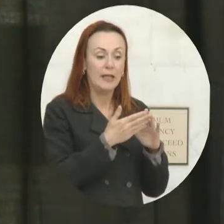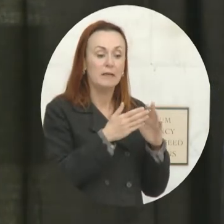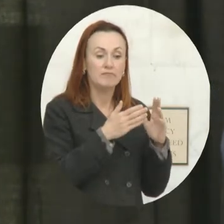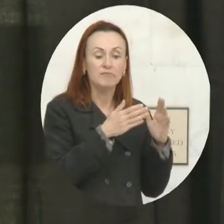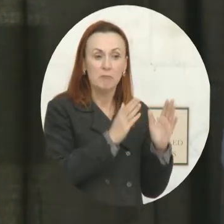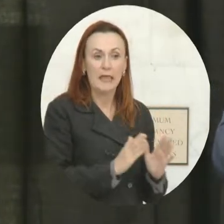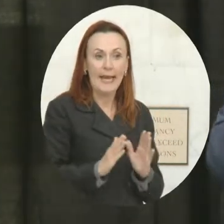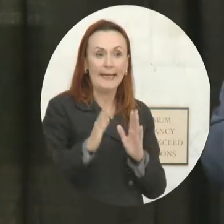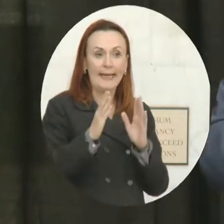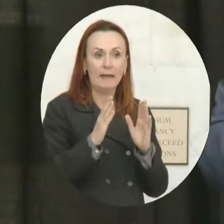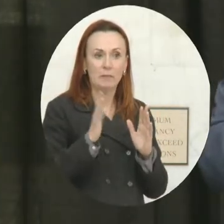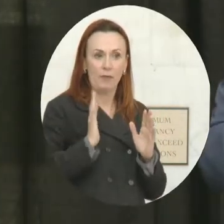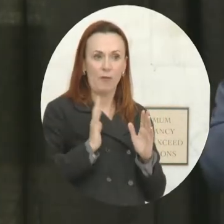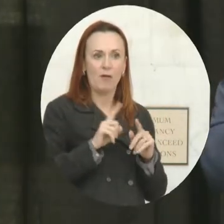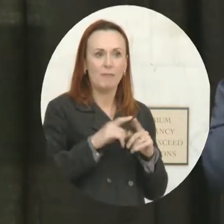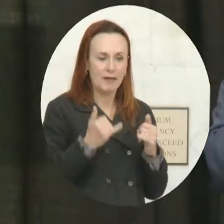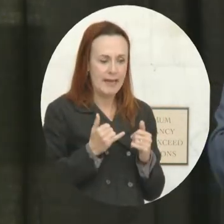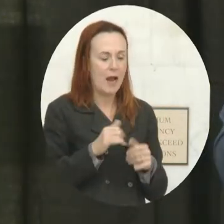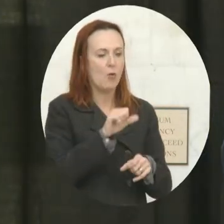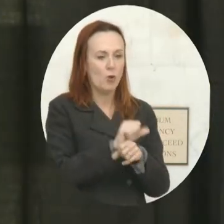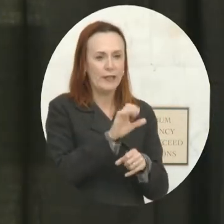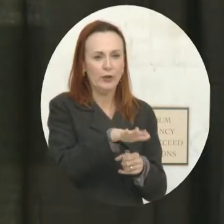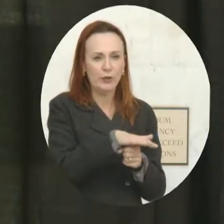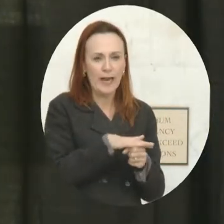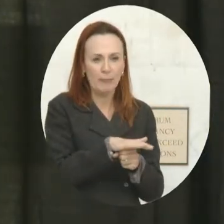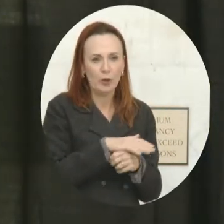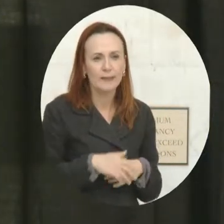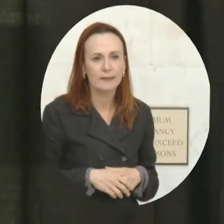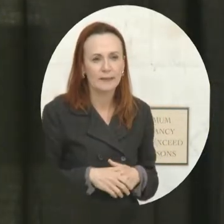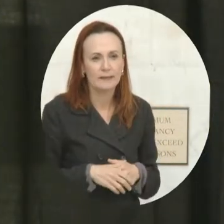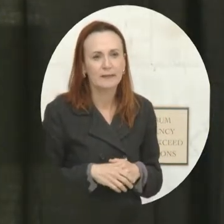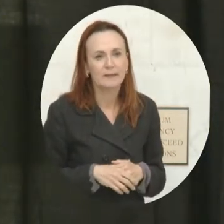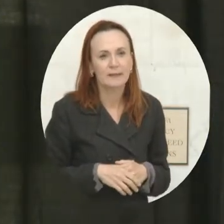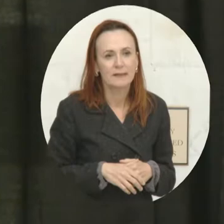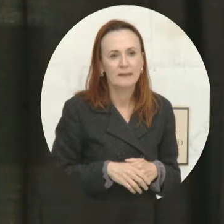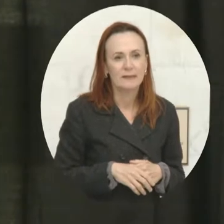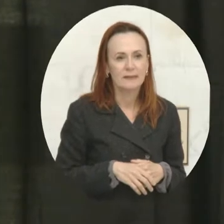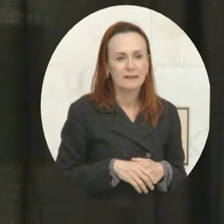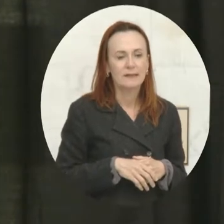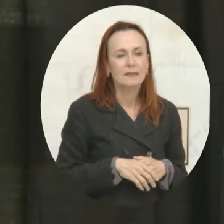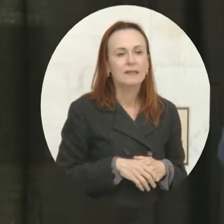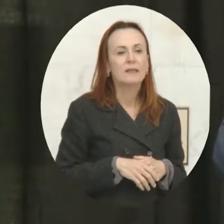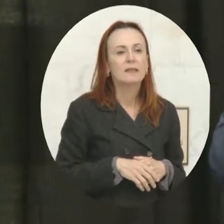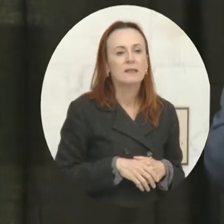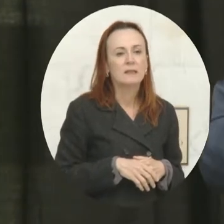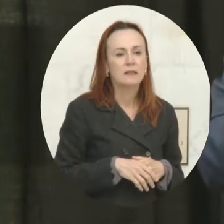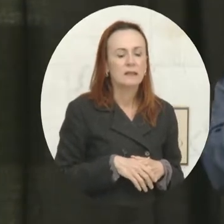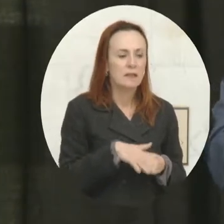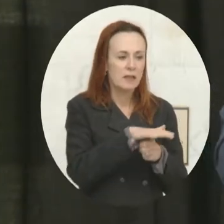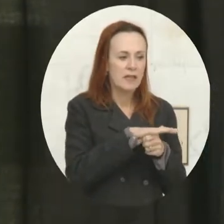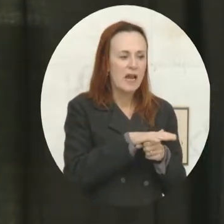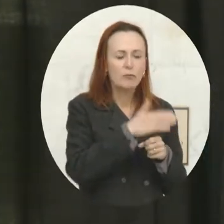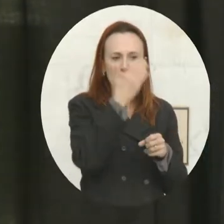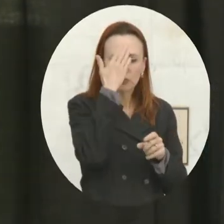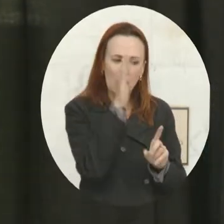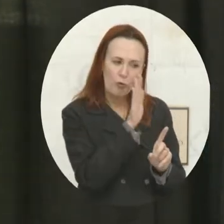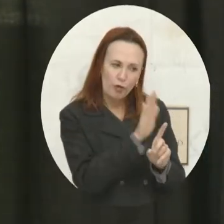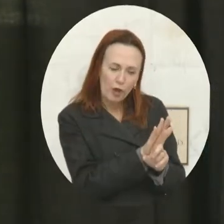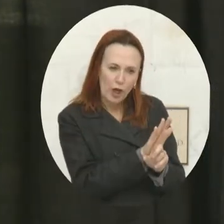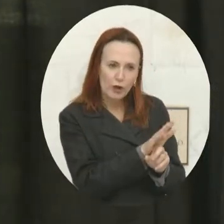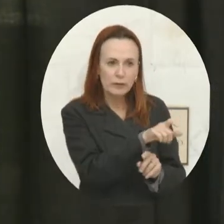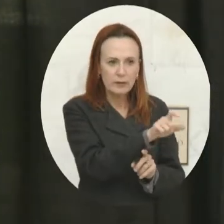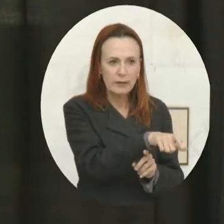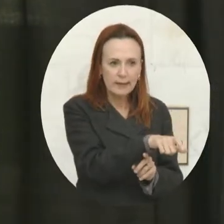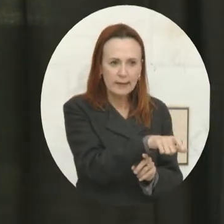city, and now applying that in her neighborhood, right? So again, remember there, the neighborhoods know more about their risks are, what their needs are, and